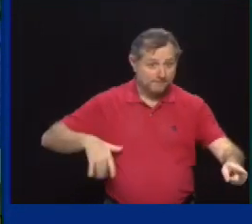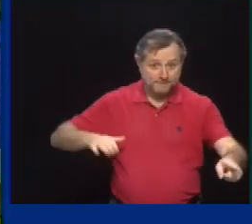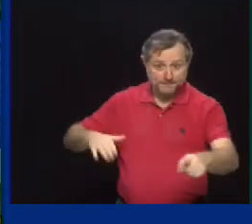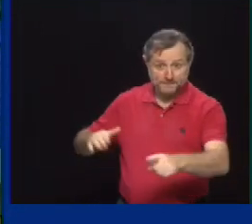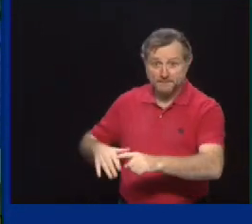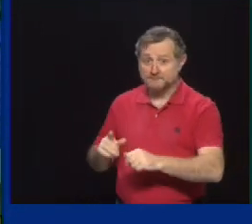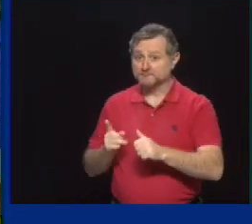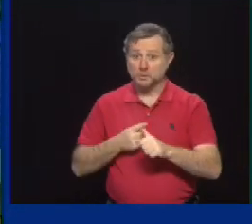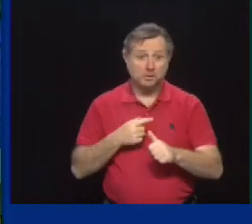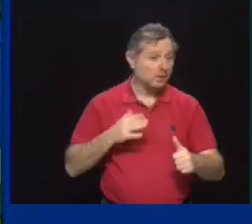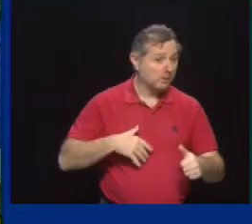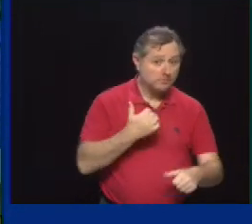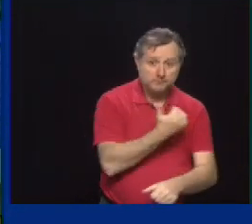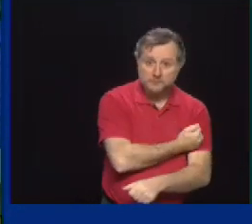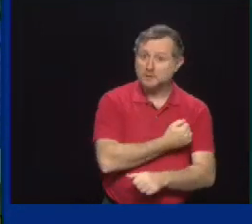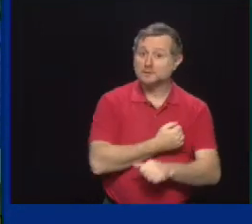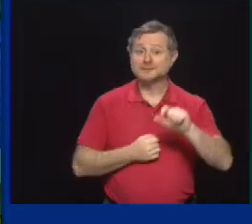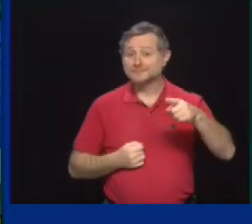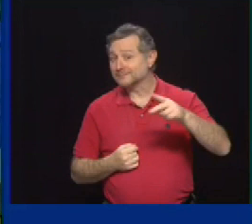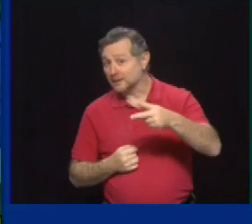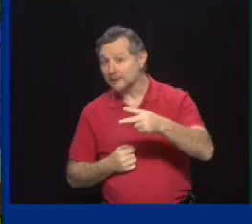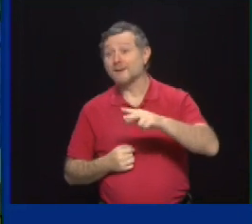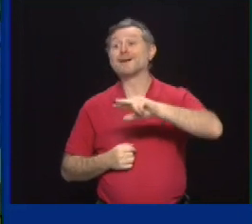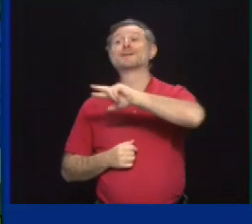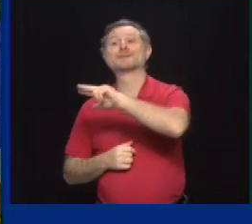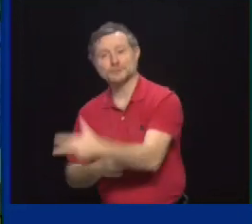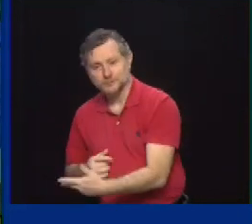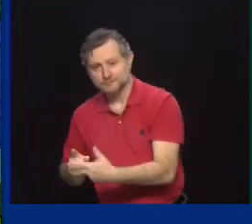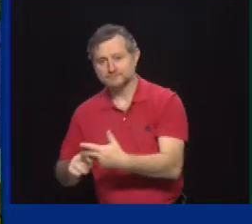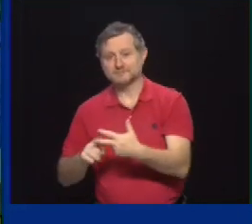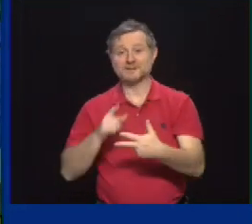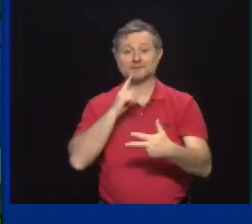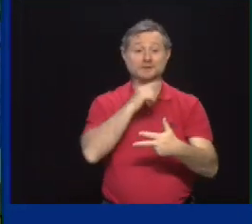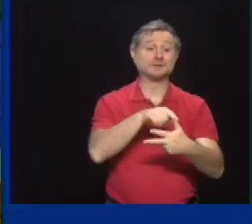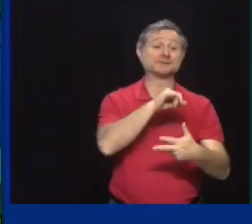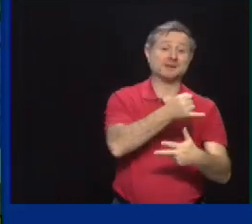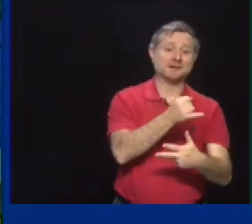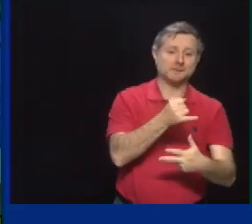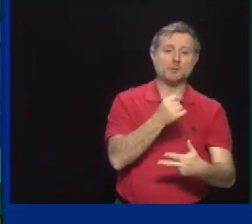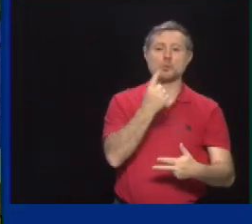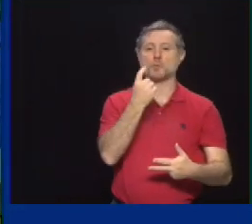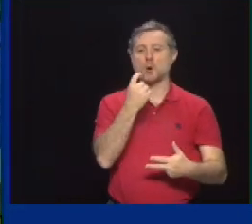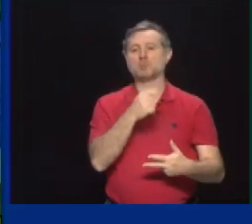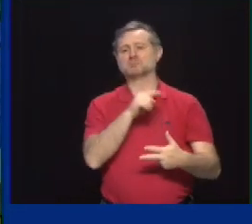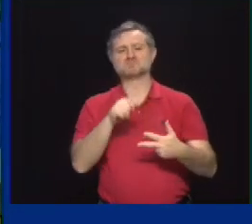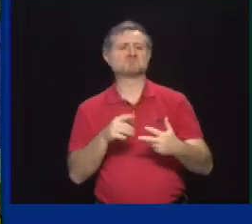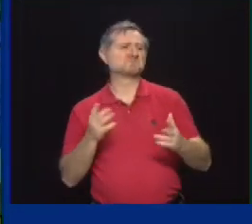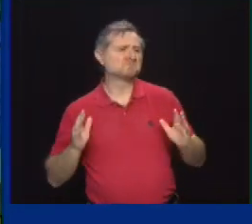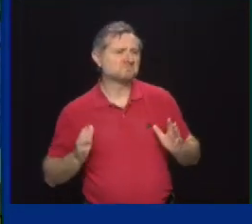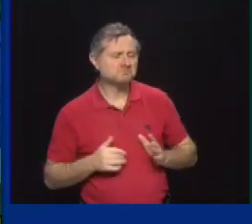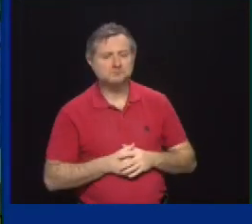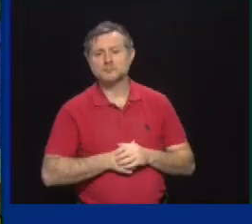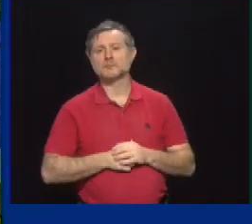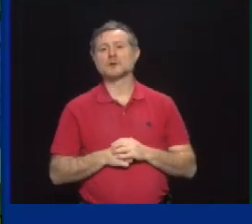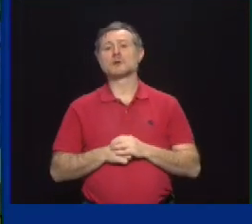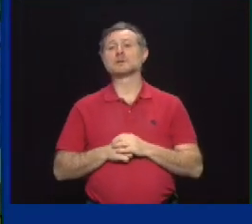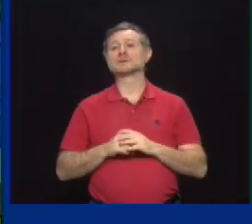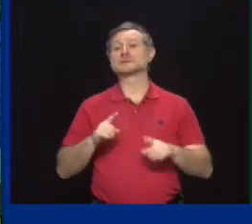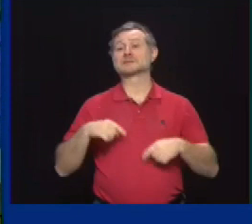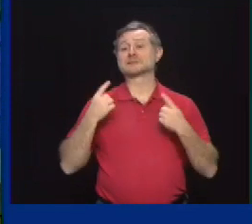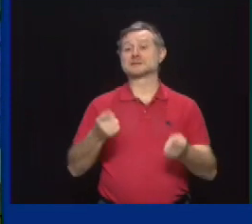get one, two, and now this will be your third shot. If you had J&J, you only have one to go. And we've had already 787